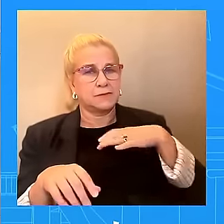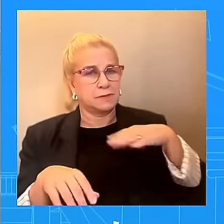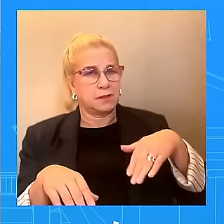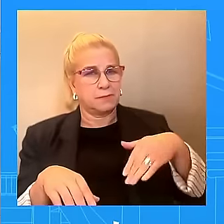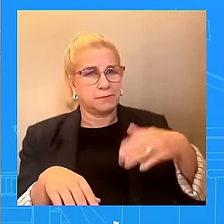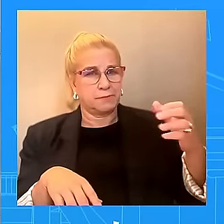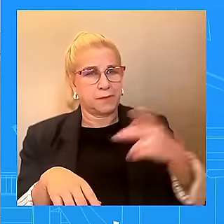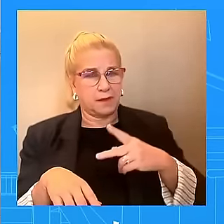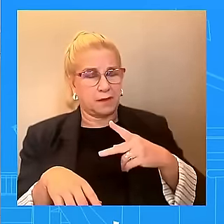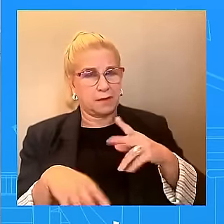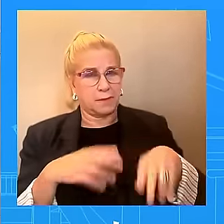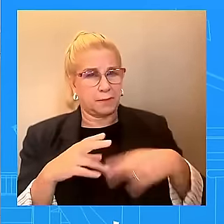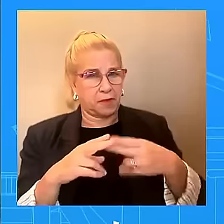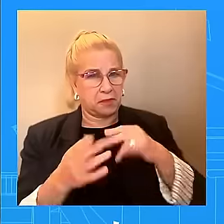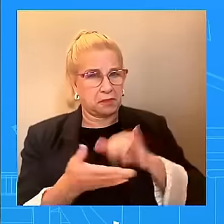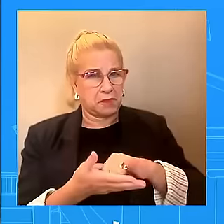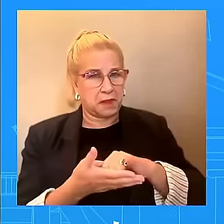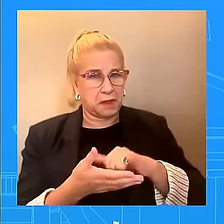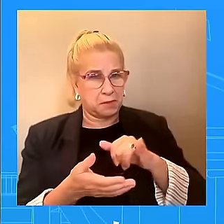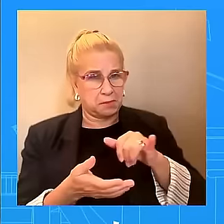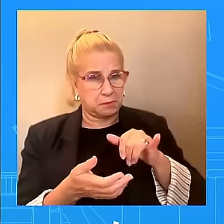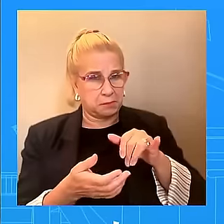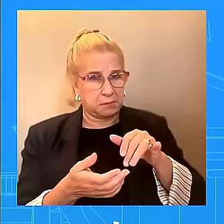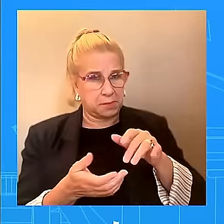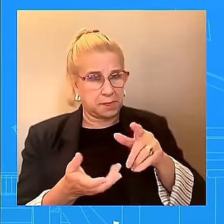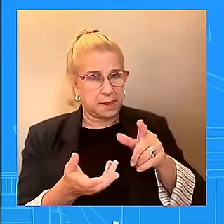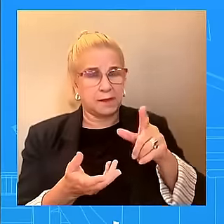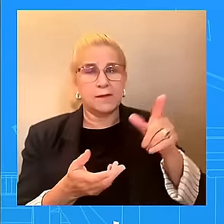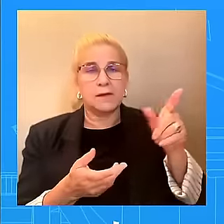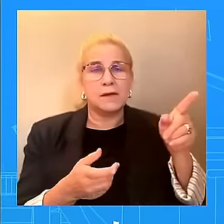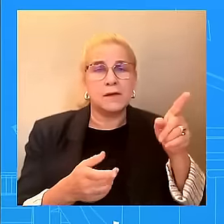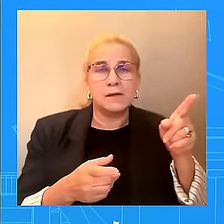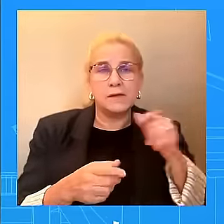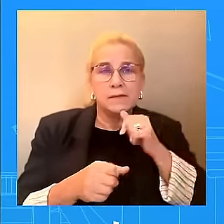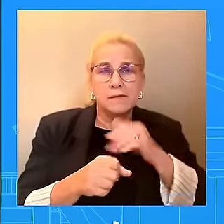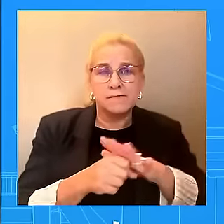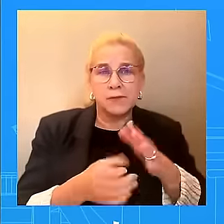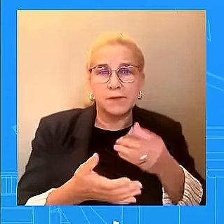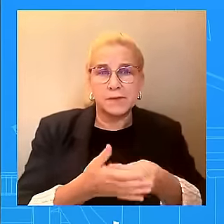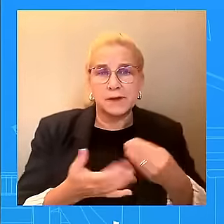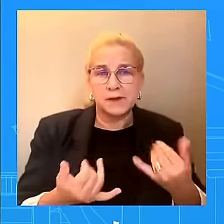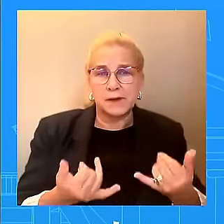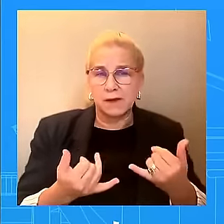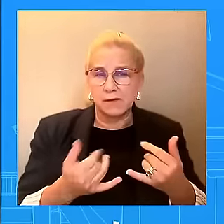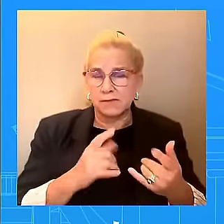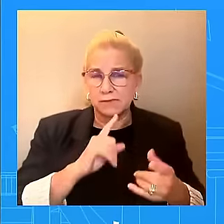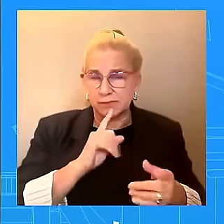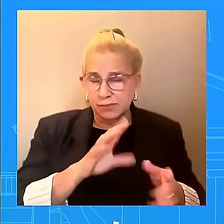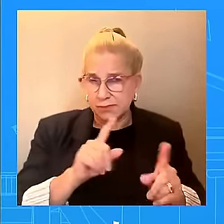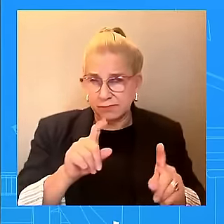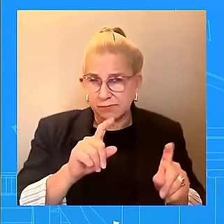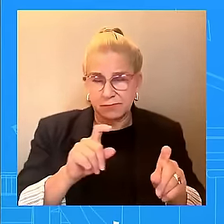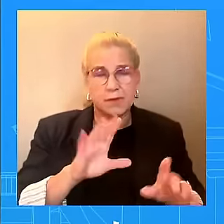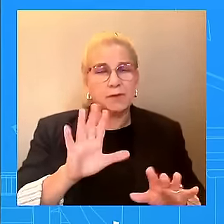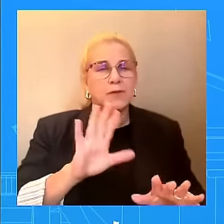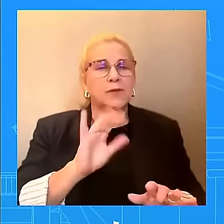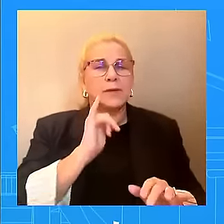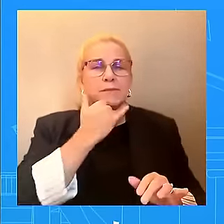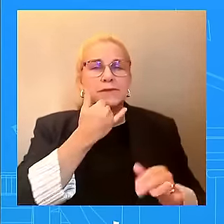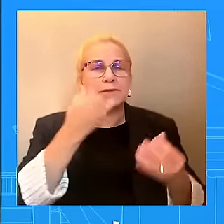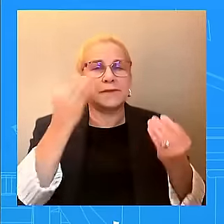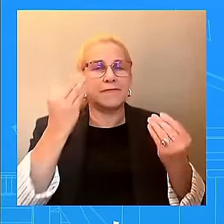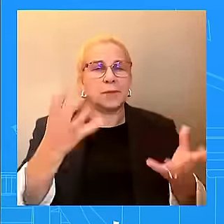in North Carolina who need it. That's not misinformation. Wait. No, that is. Your whole premise of the question is misinformation,